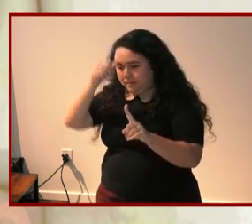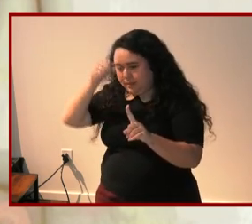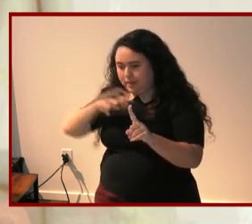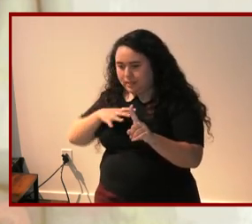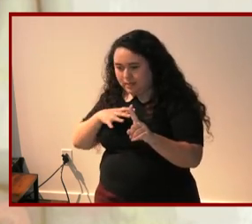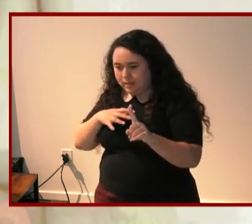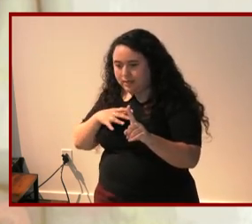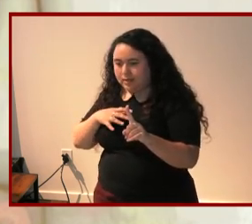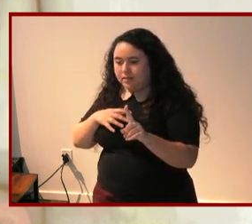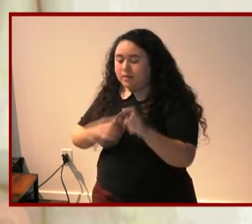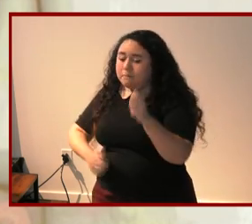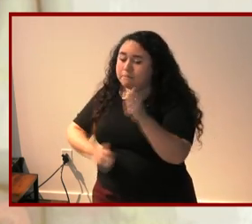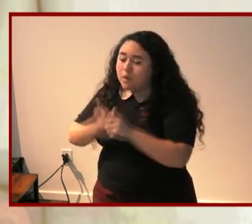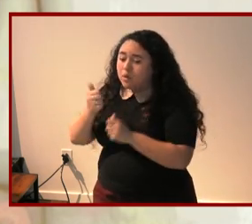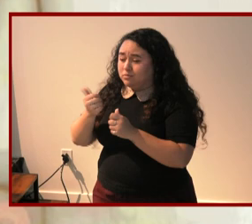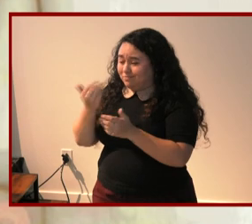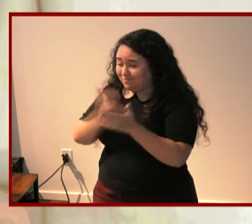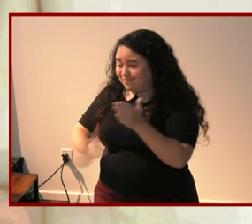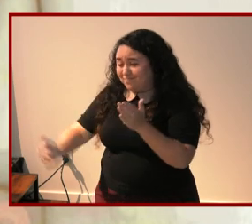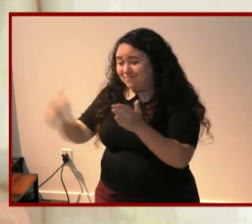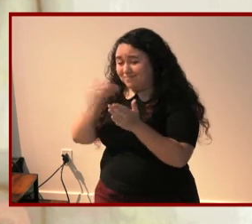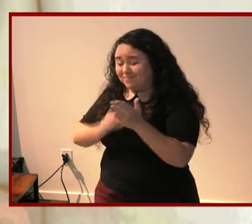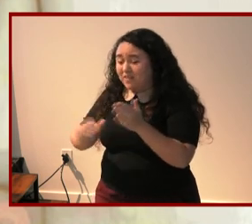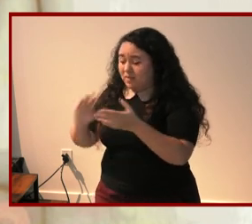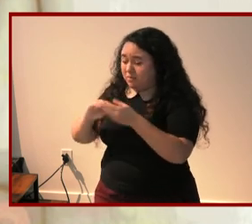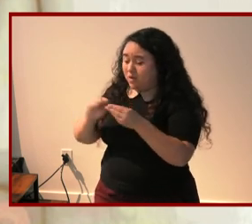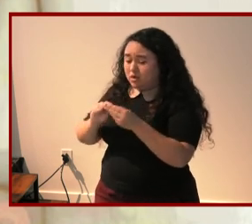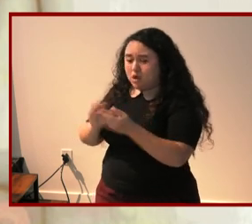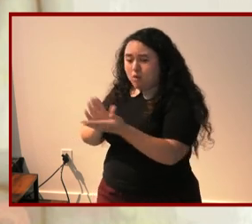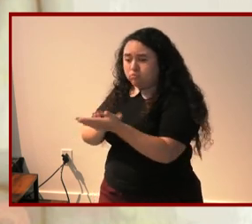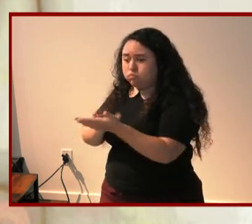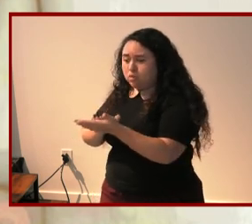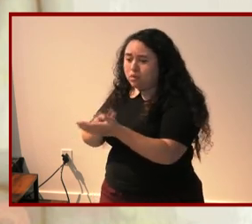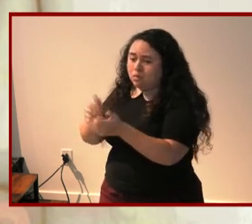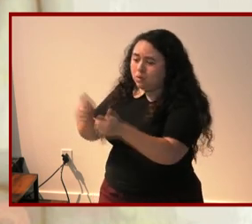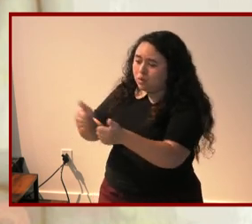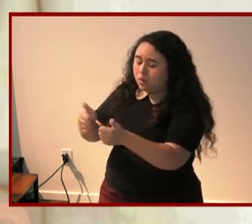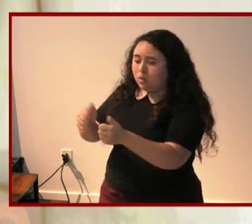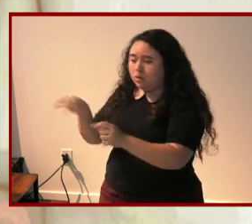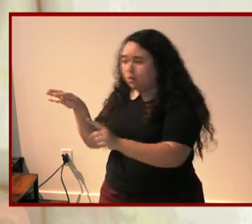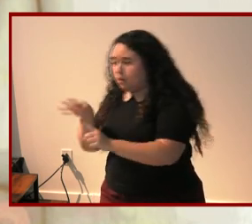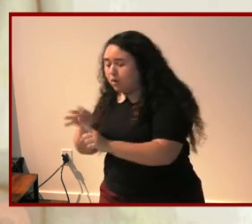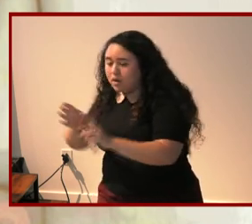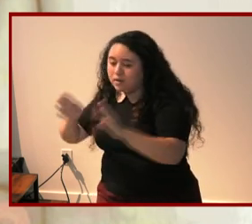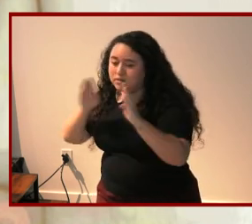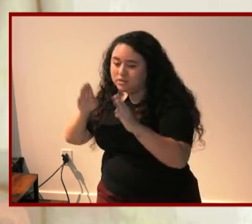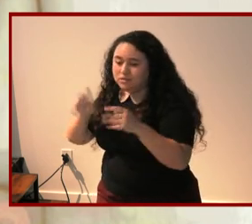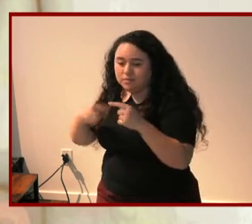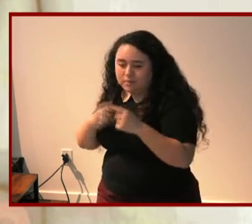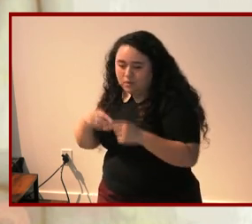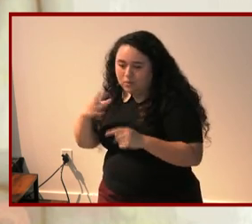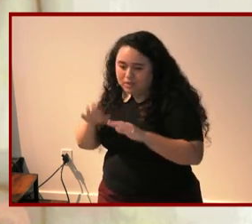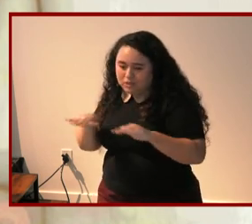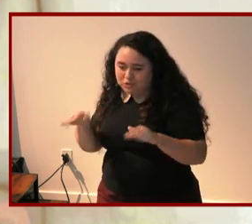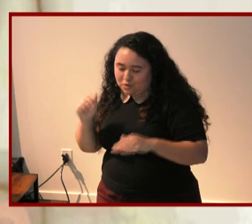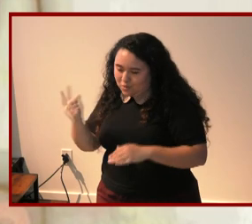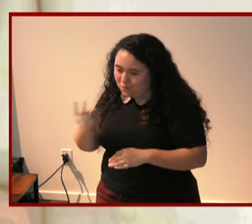moreover the memoirs that have received any critical praise or any real media attention are about white children